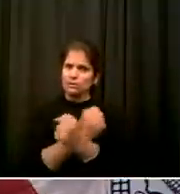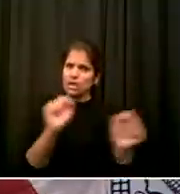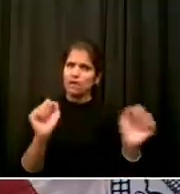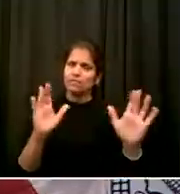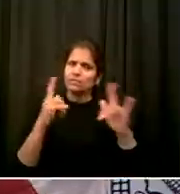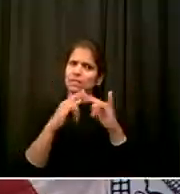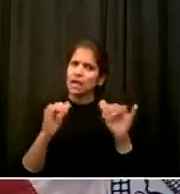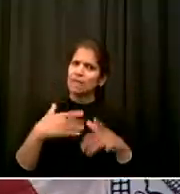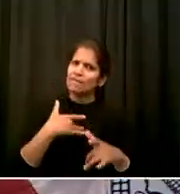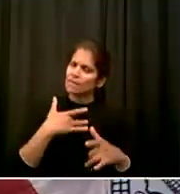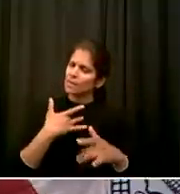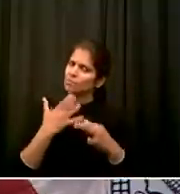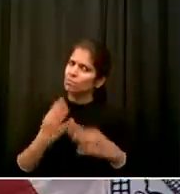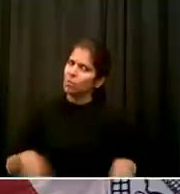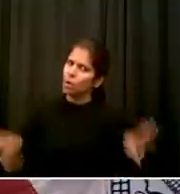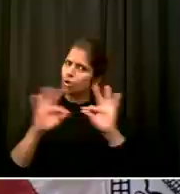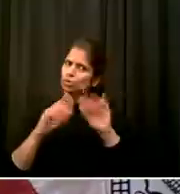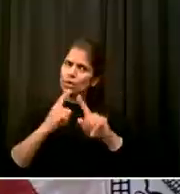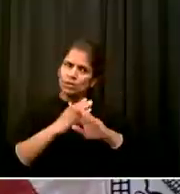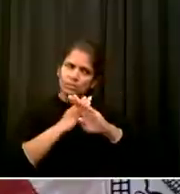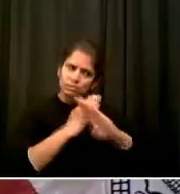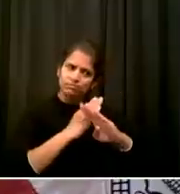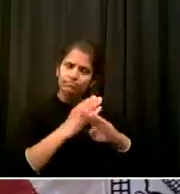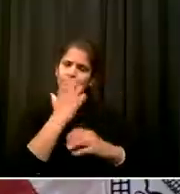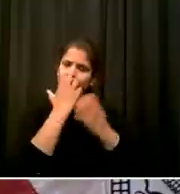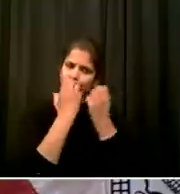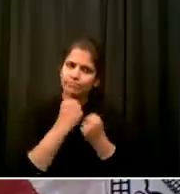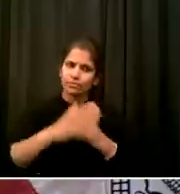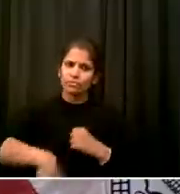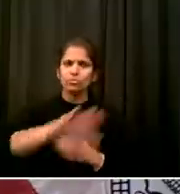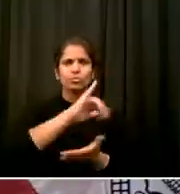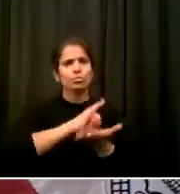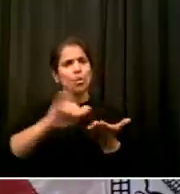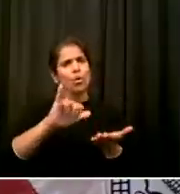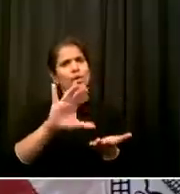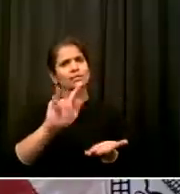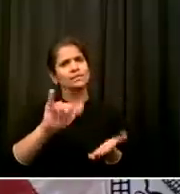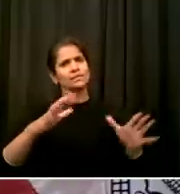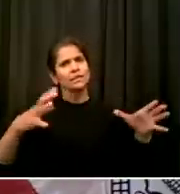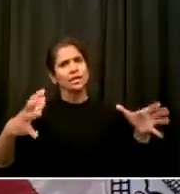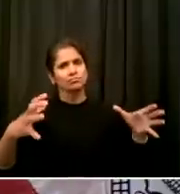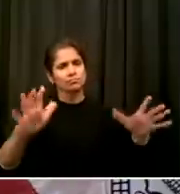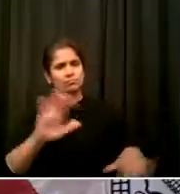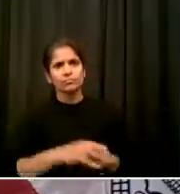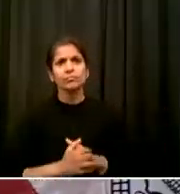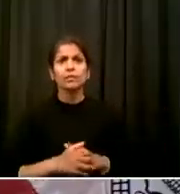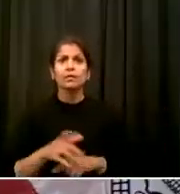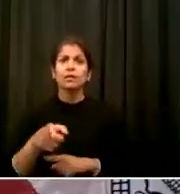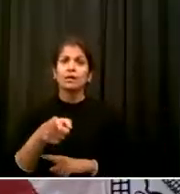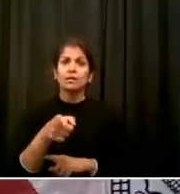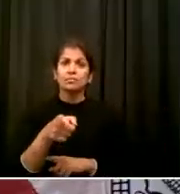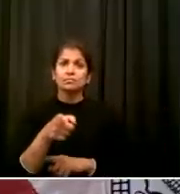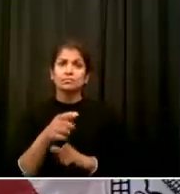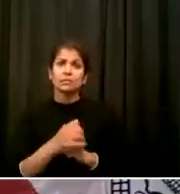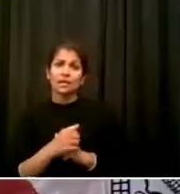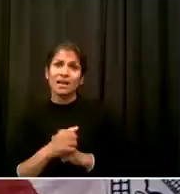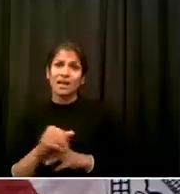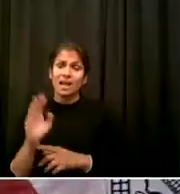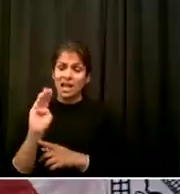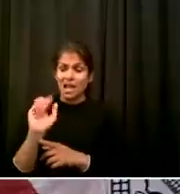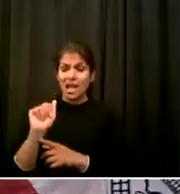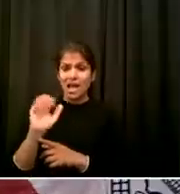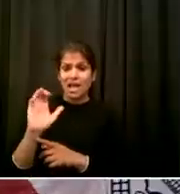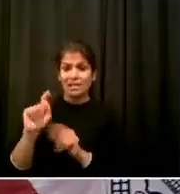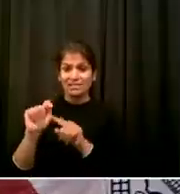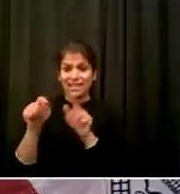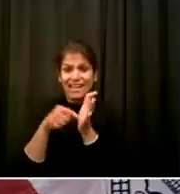certainly clear in state and federal law And Aaron, I want to hammer this point This act does not exist in isolation This is one of